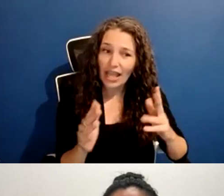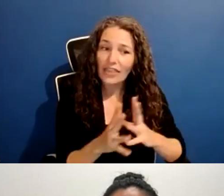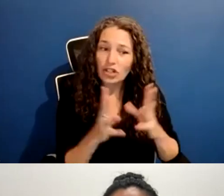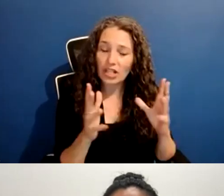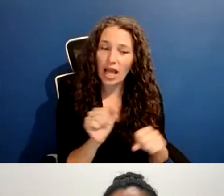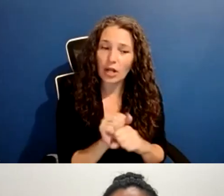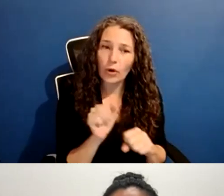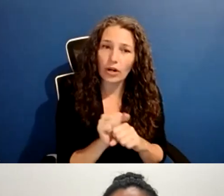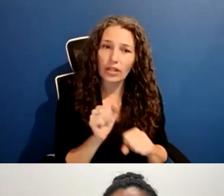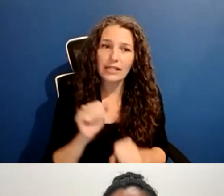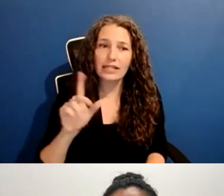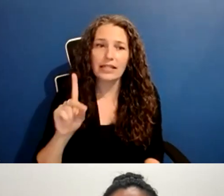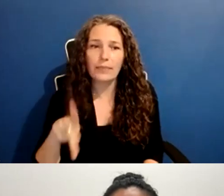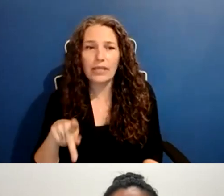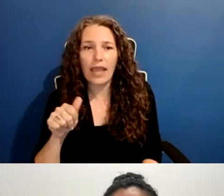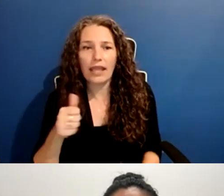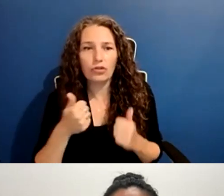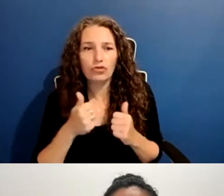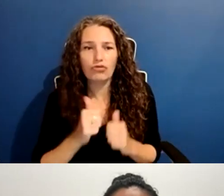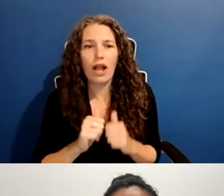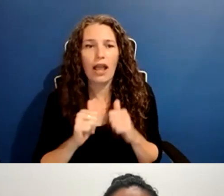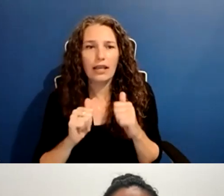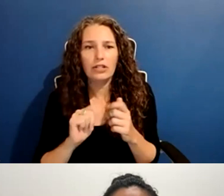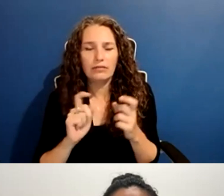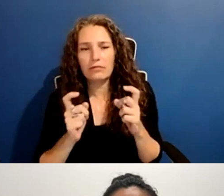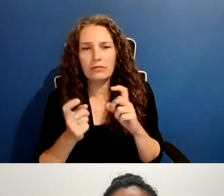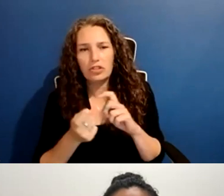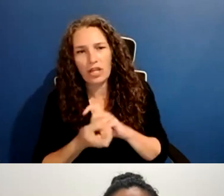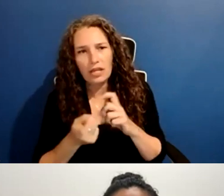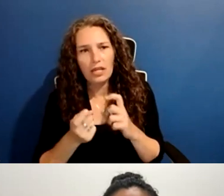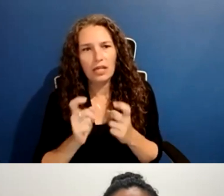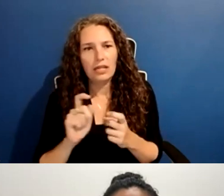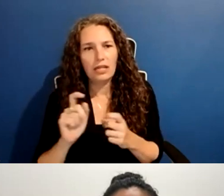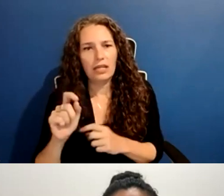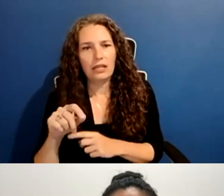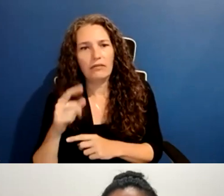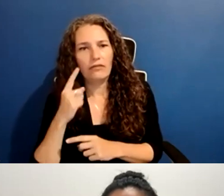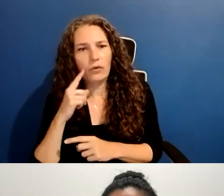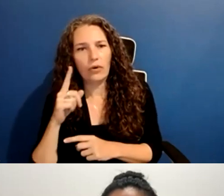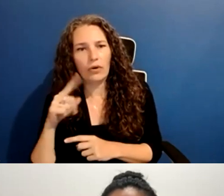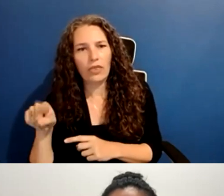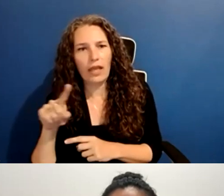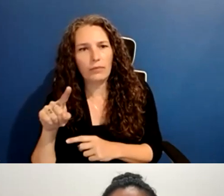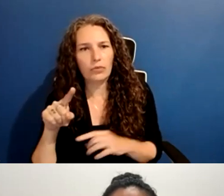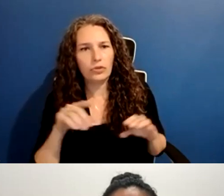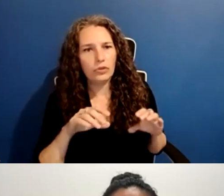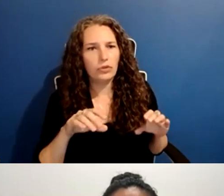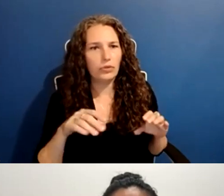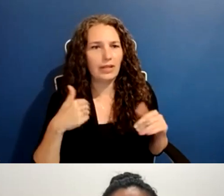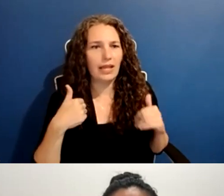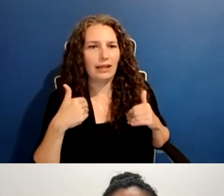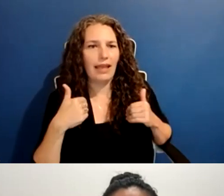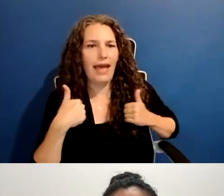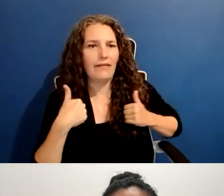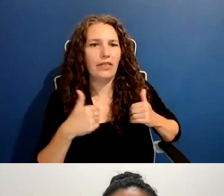that the DPA is doing to try to get the director producers at the top of the waterfall, no matter when they are putting